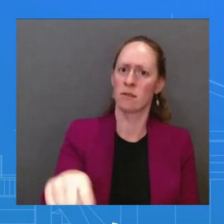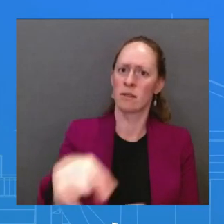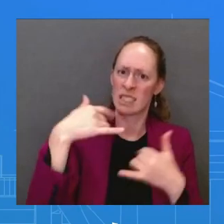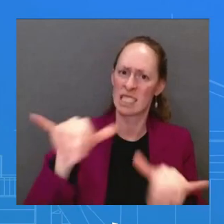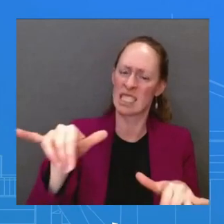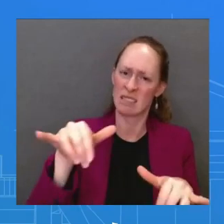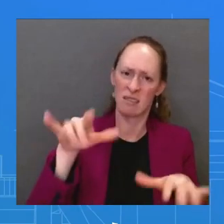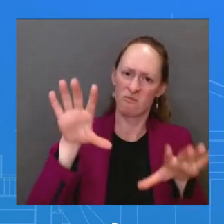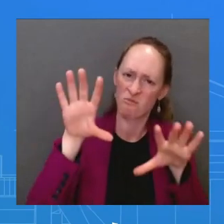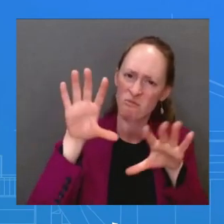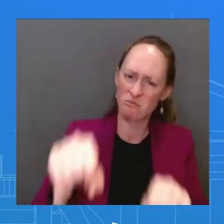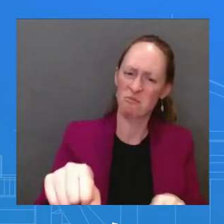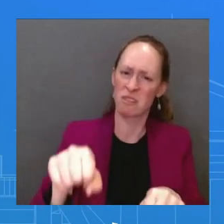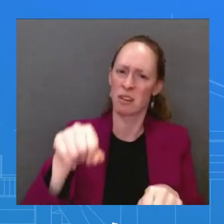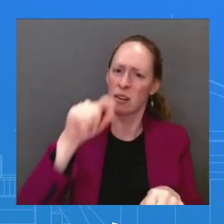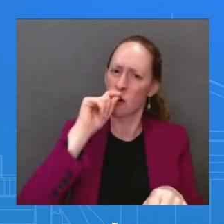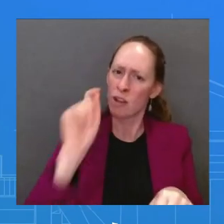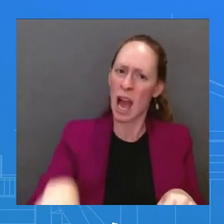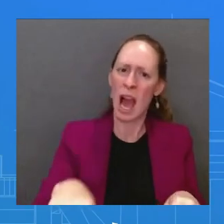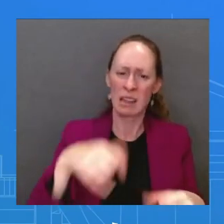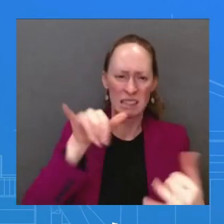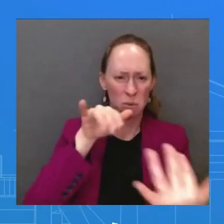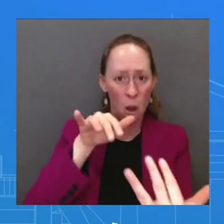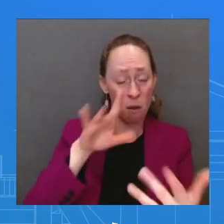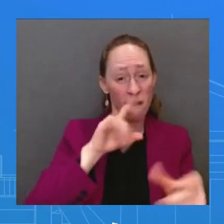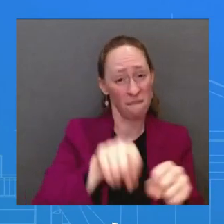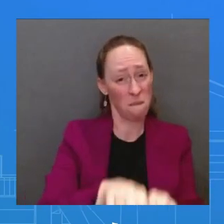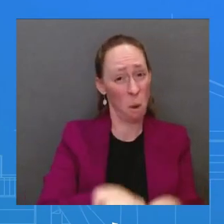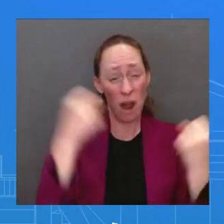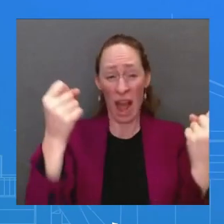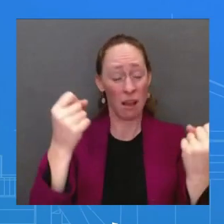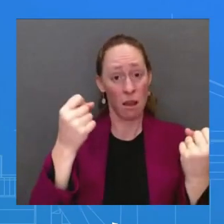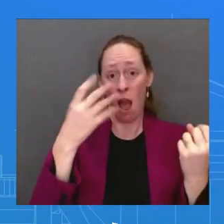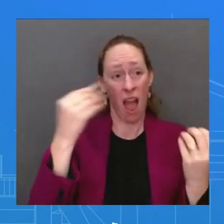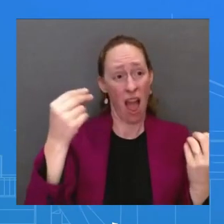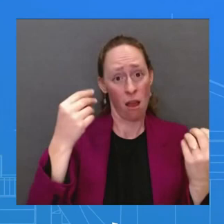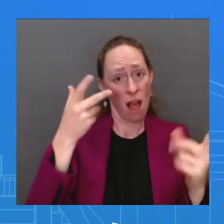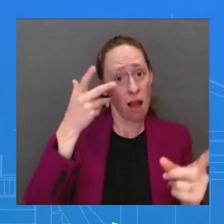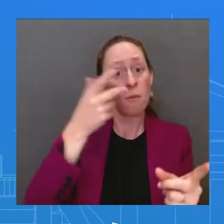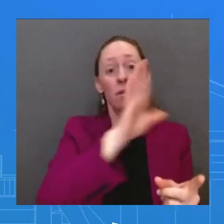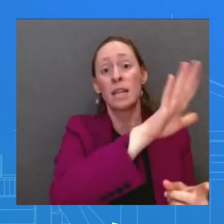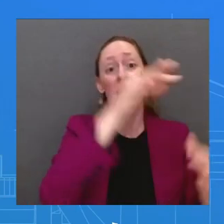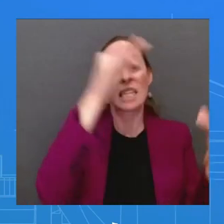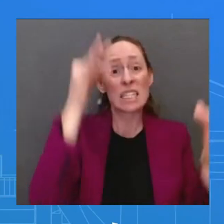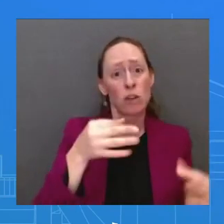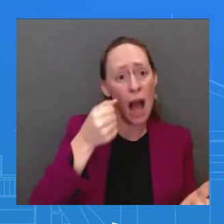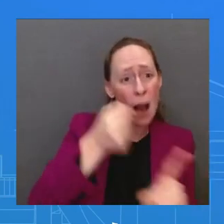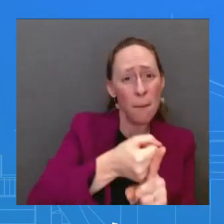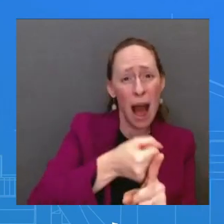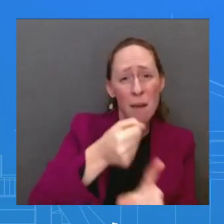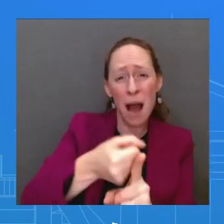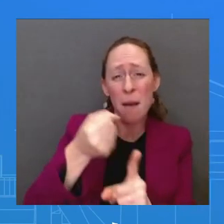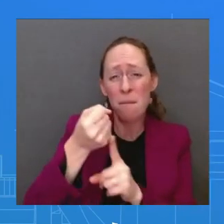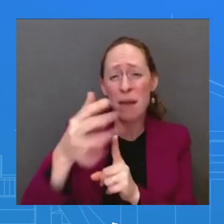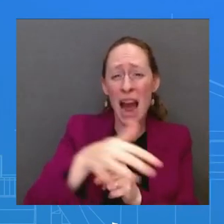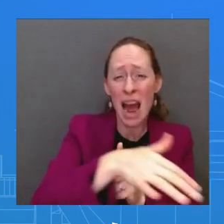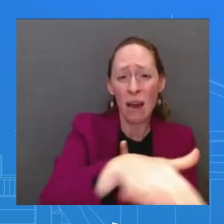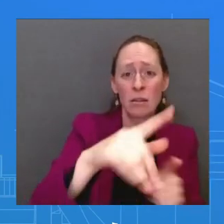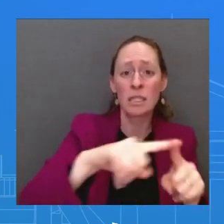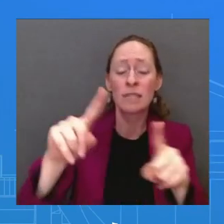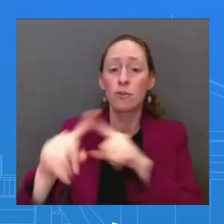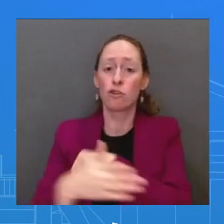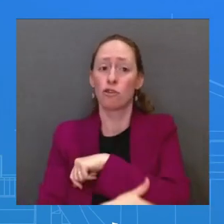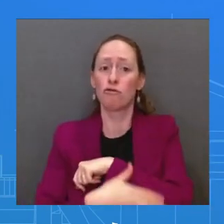poorest countries on the planet are bearing the brunt of that. As he has done before, President Biden will call for a just and durable peace,